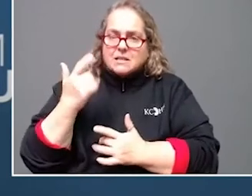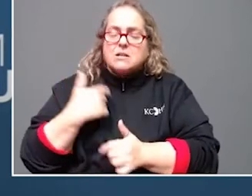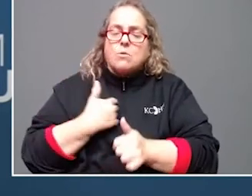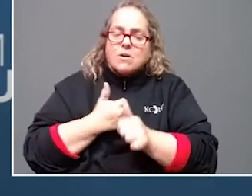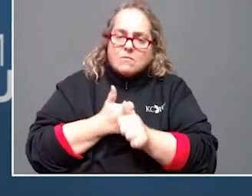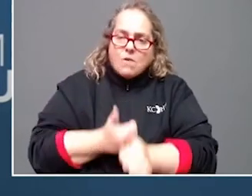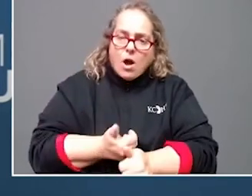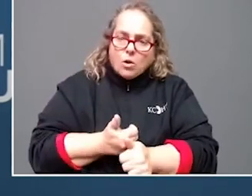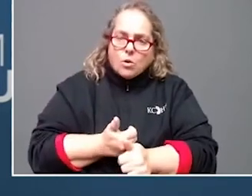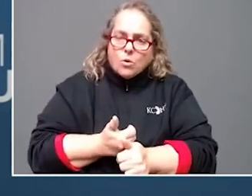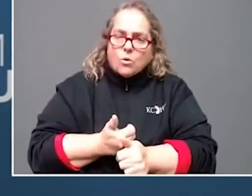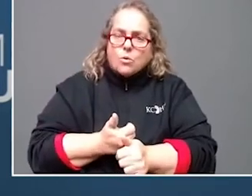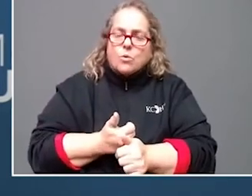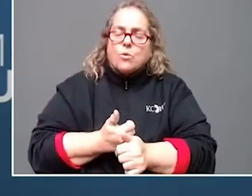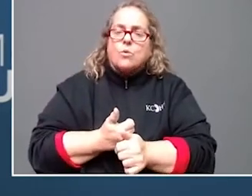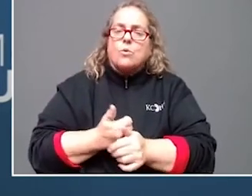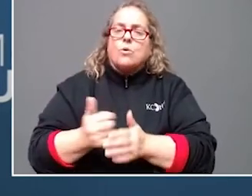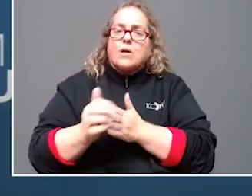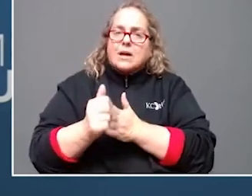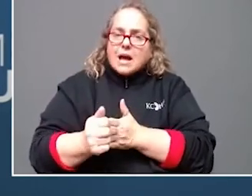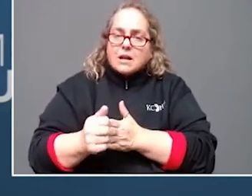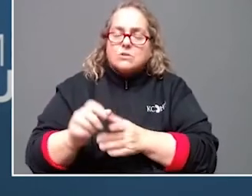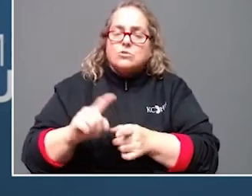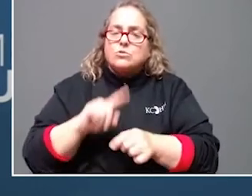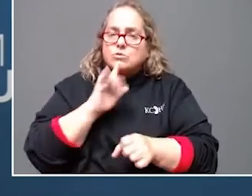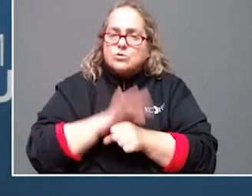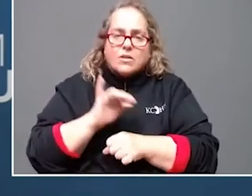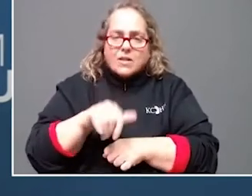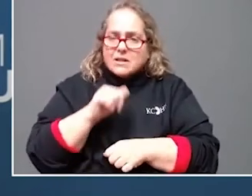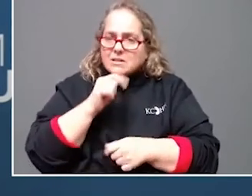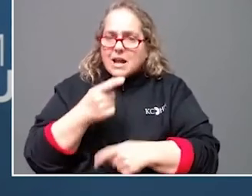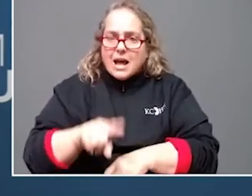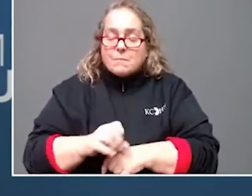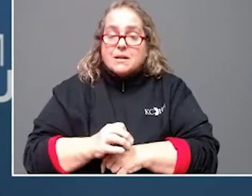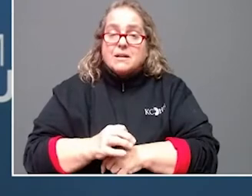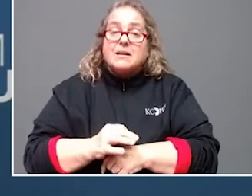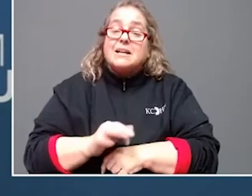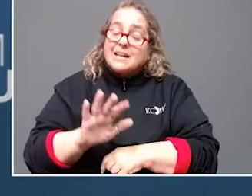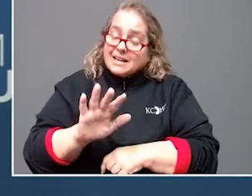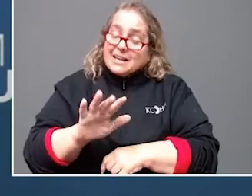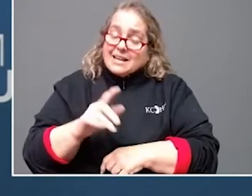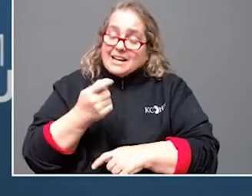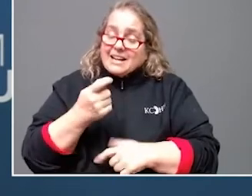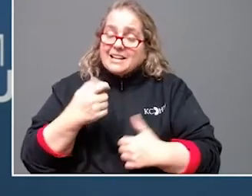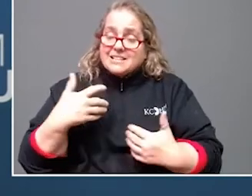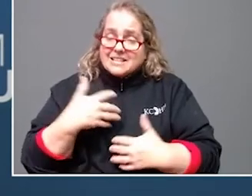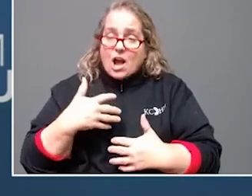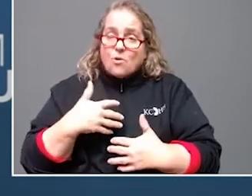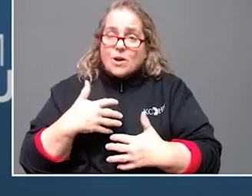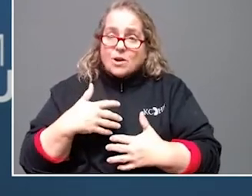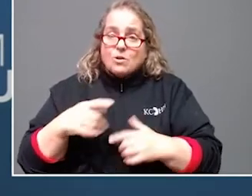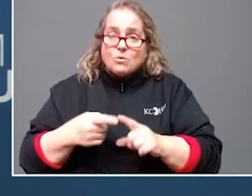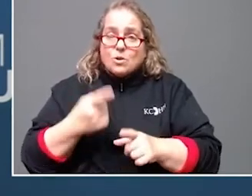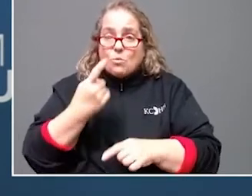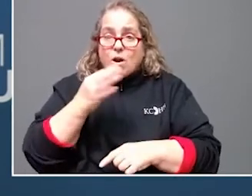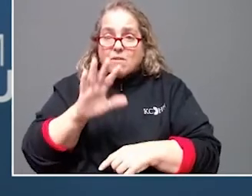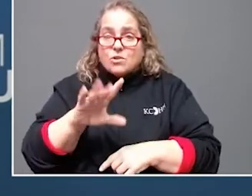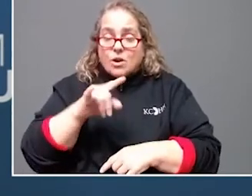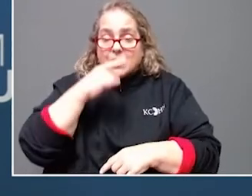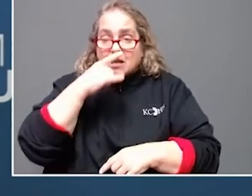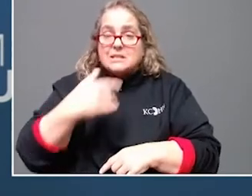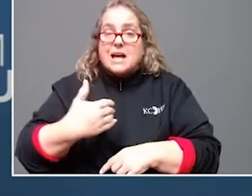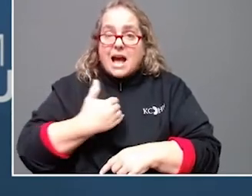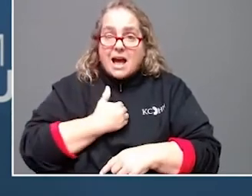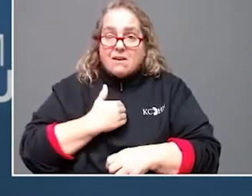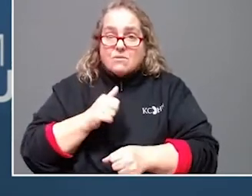of the Beshear family have been vaccinated. It's a little scary when one of your kids tests positive, but I have